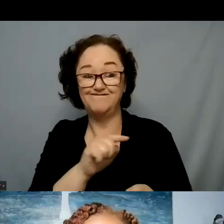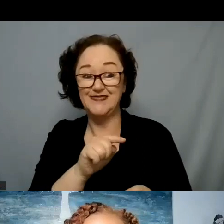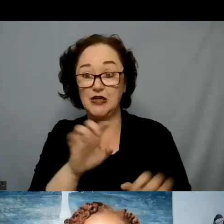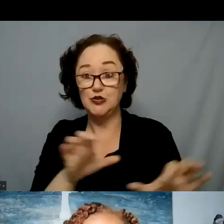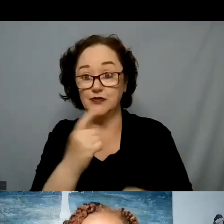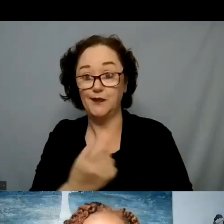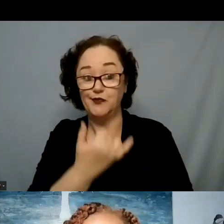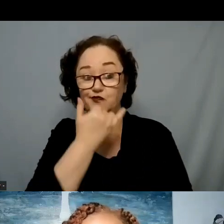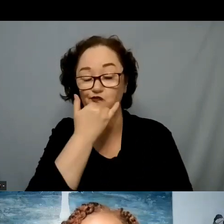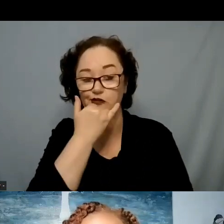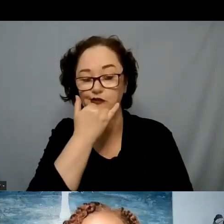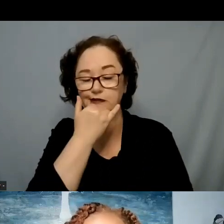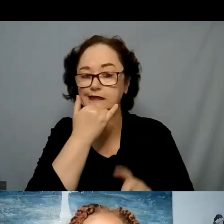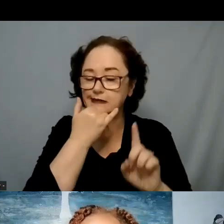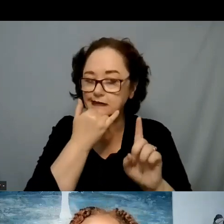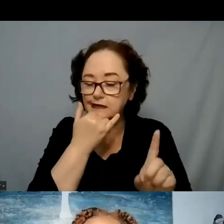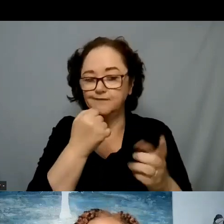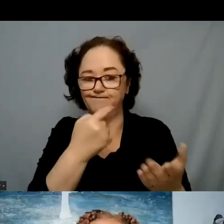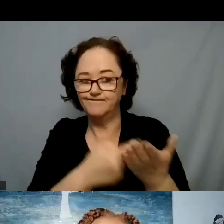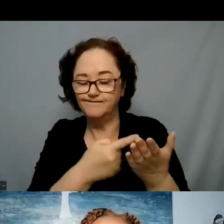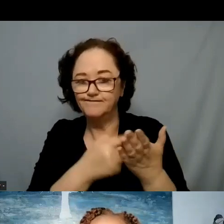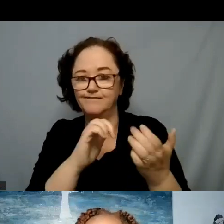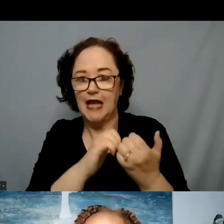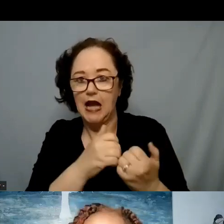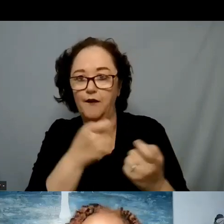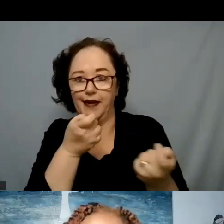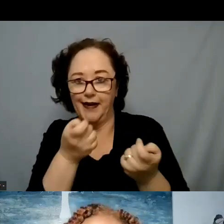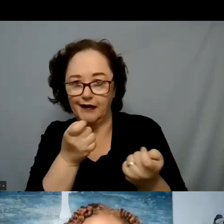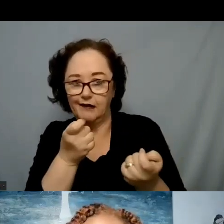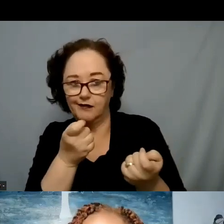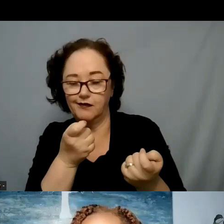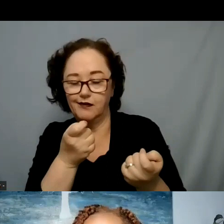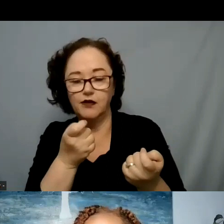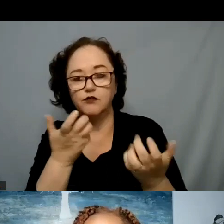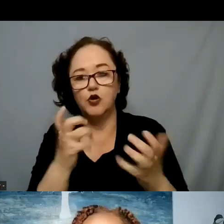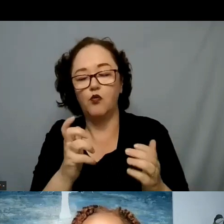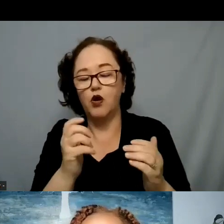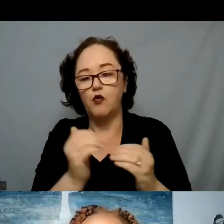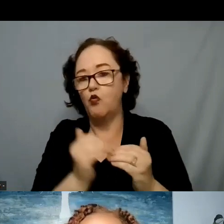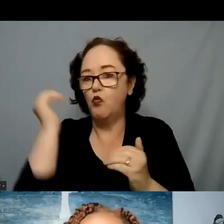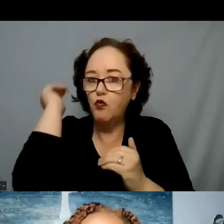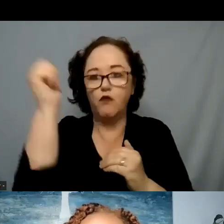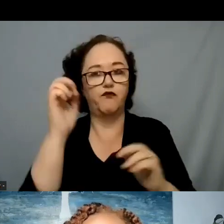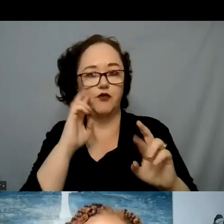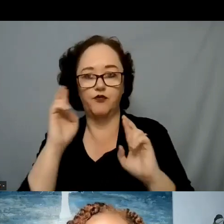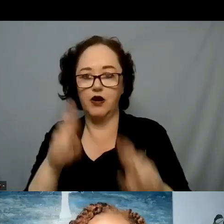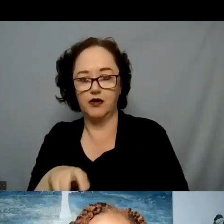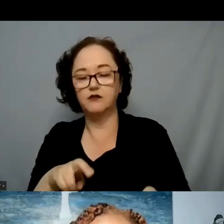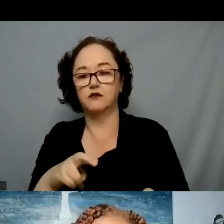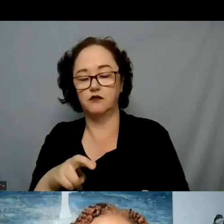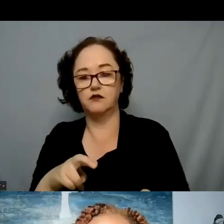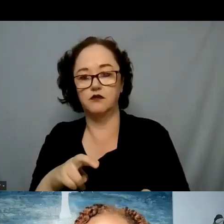let's talk about how to handle it so that we're not overreacting and versus responding